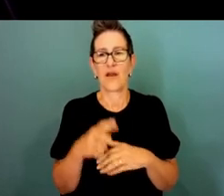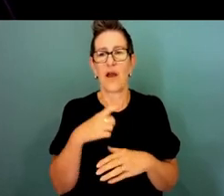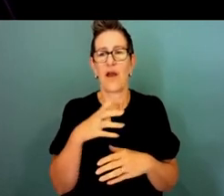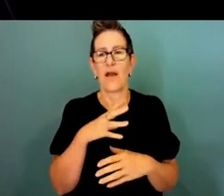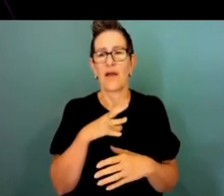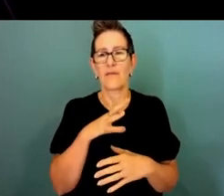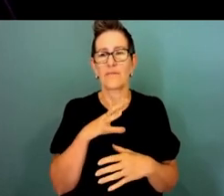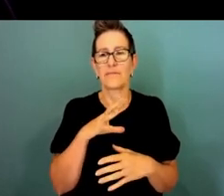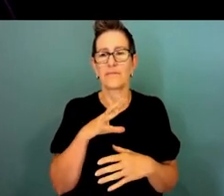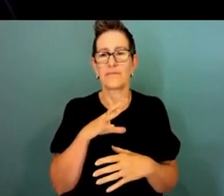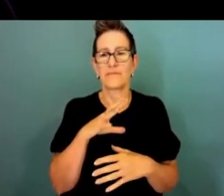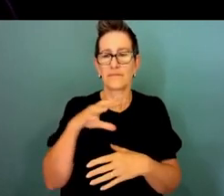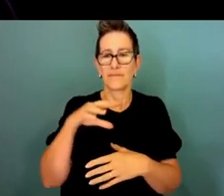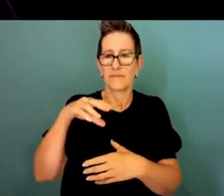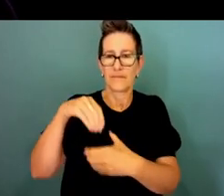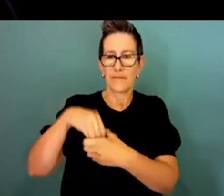with the Coalition of Peaks